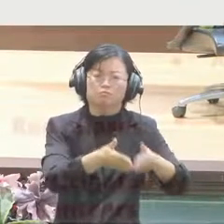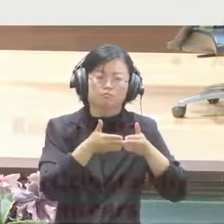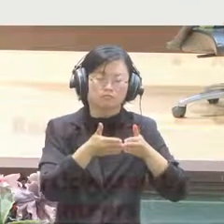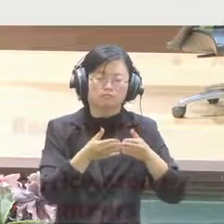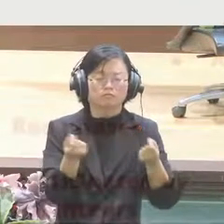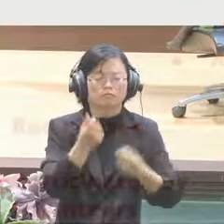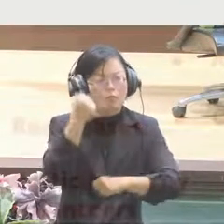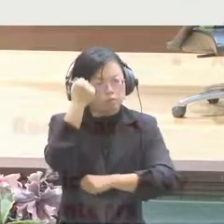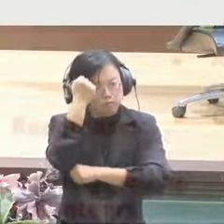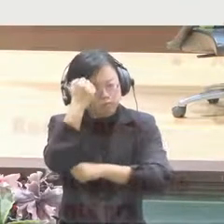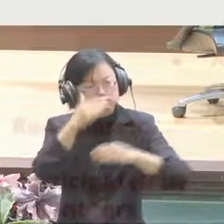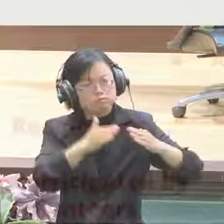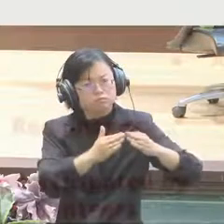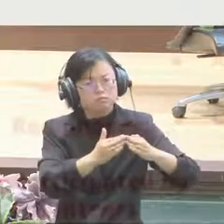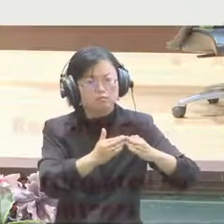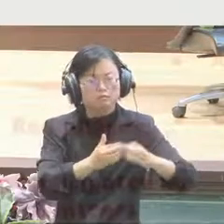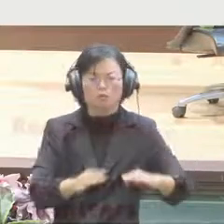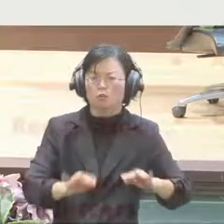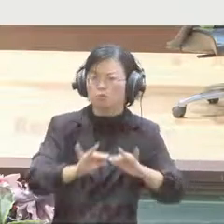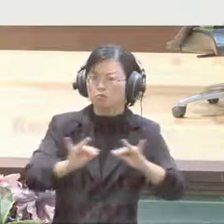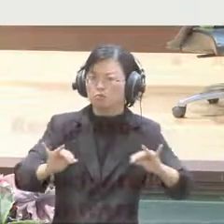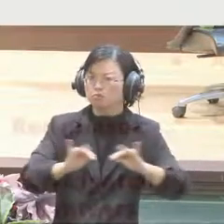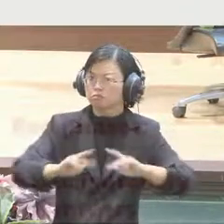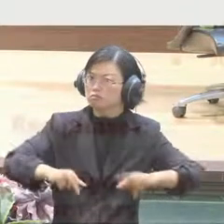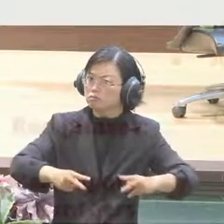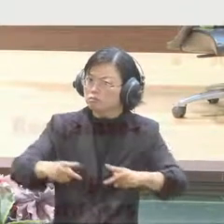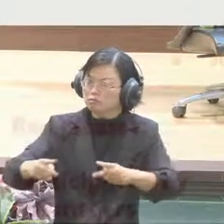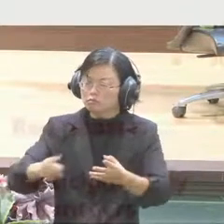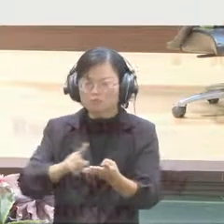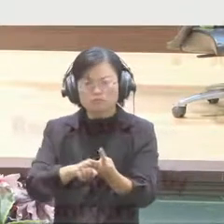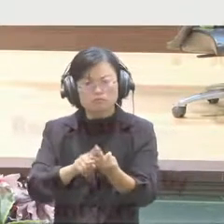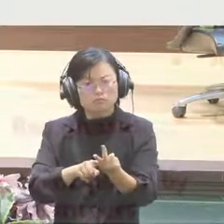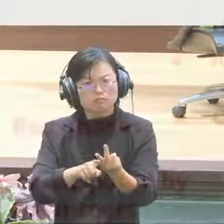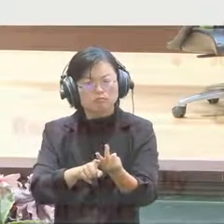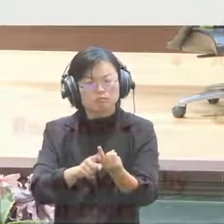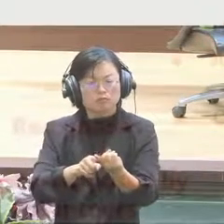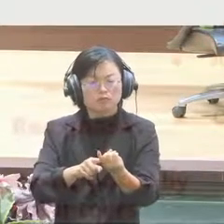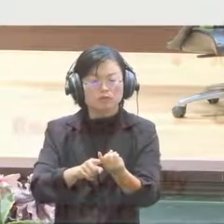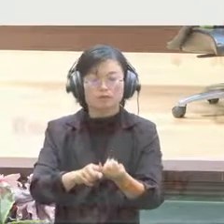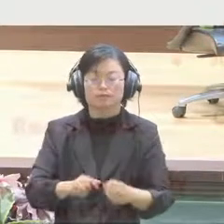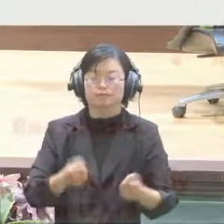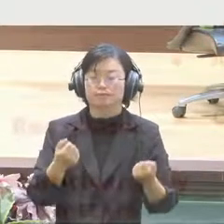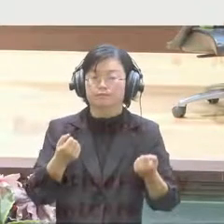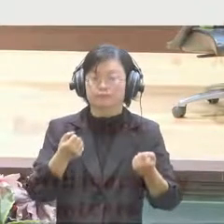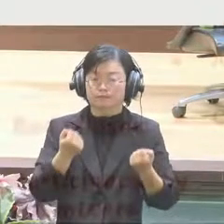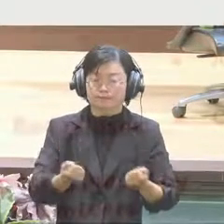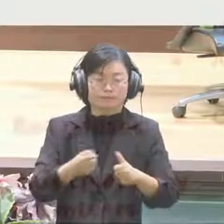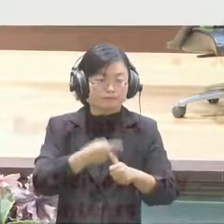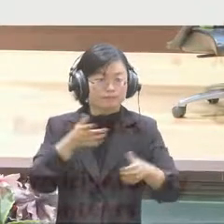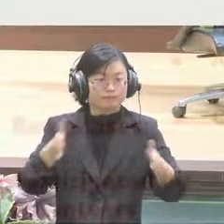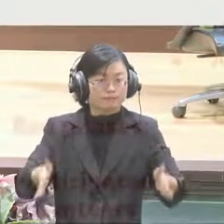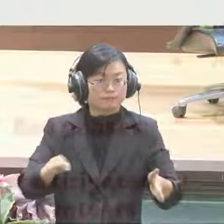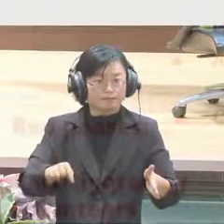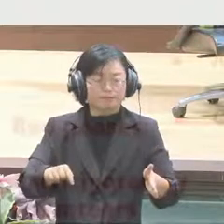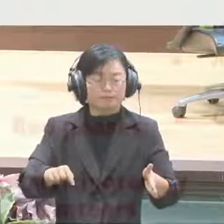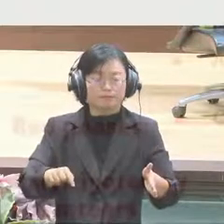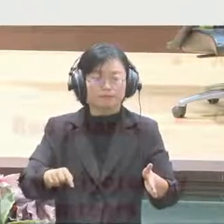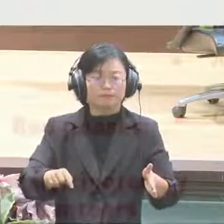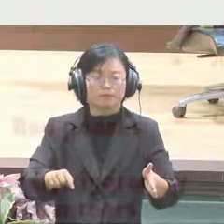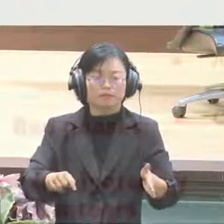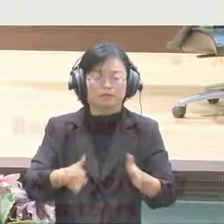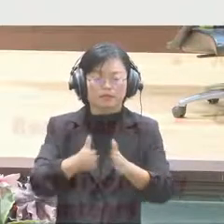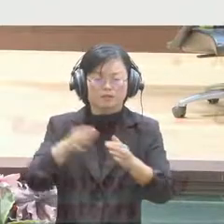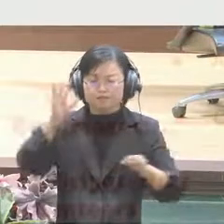like a particular developing issues. The first phase of our collaborative research cycle is conception. To conceive the policy problem.